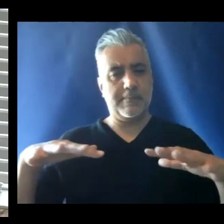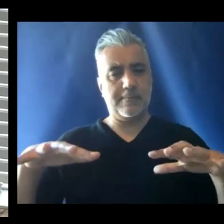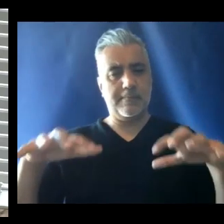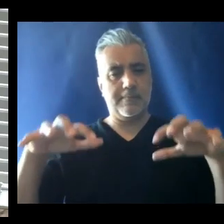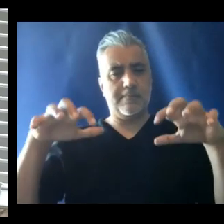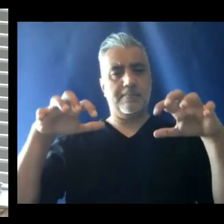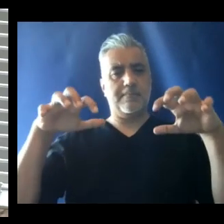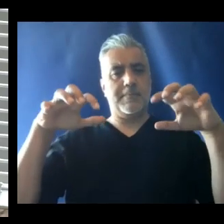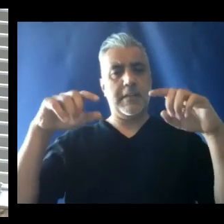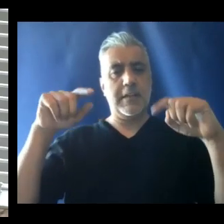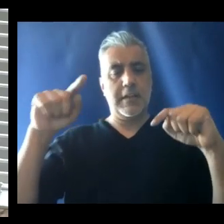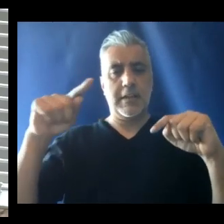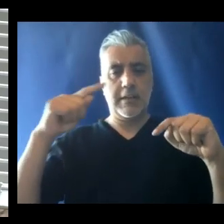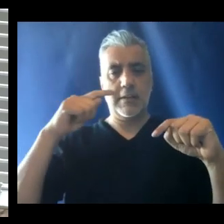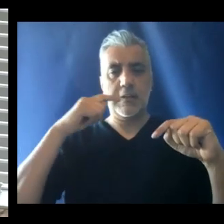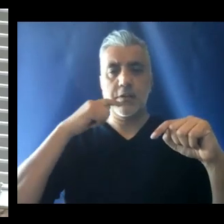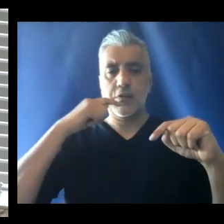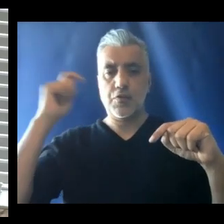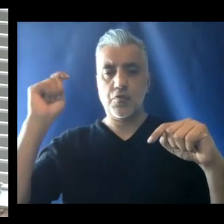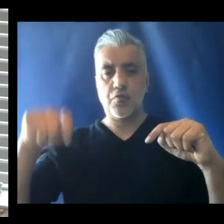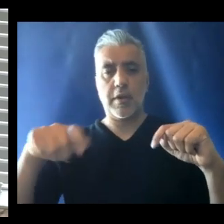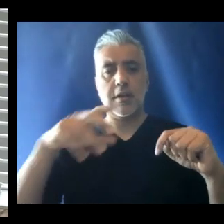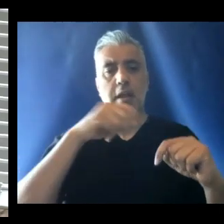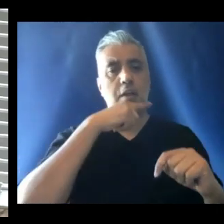and between Russia.